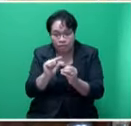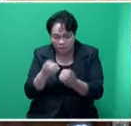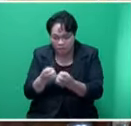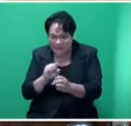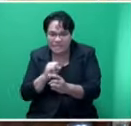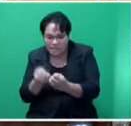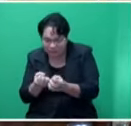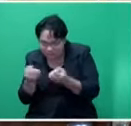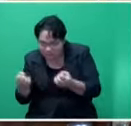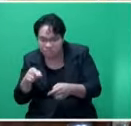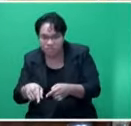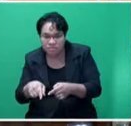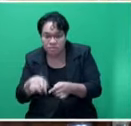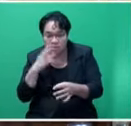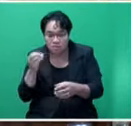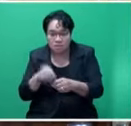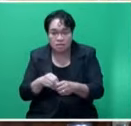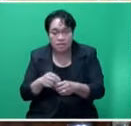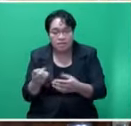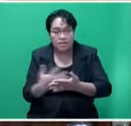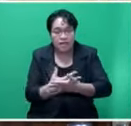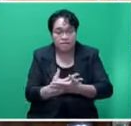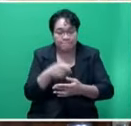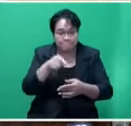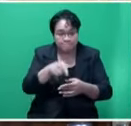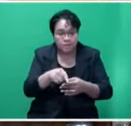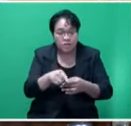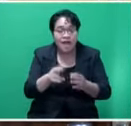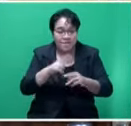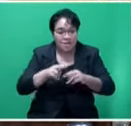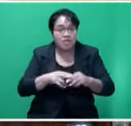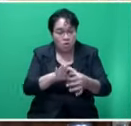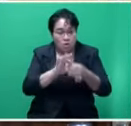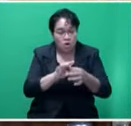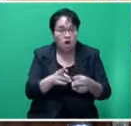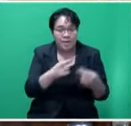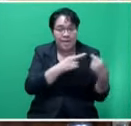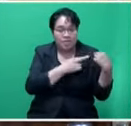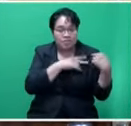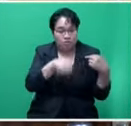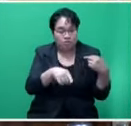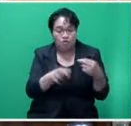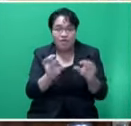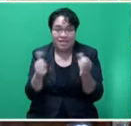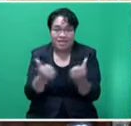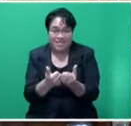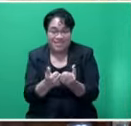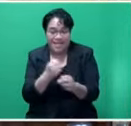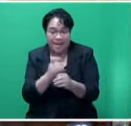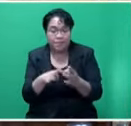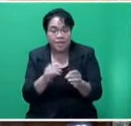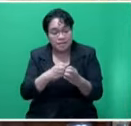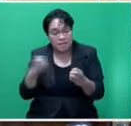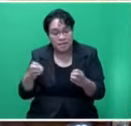bill amends the Act, amongst other things, give effect to part of Fiji's legislative obligation under the Kigali Amendment. Essentially, the bill extends